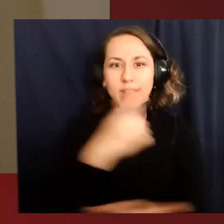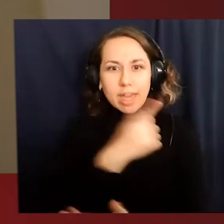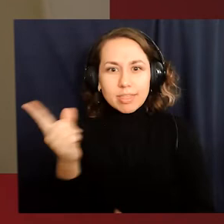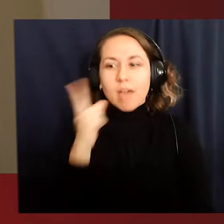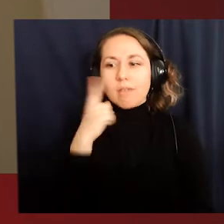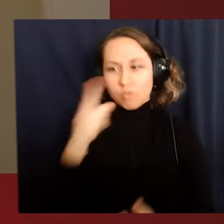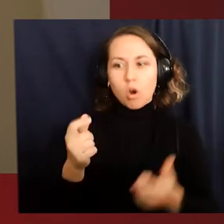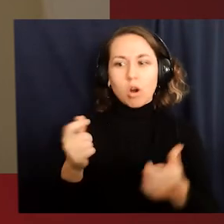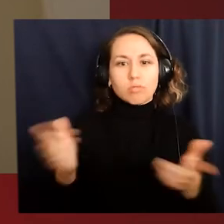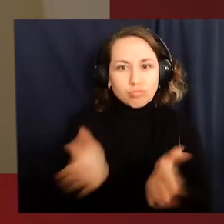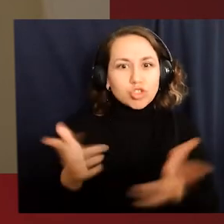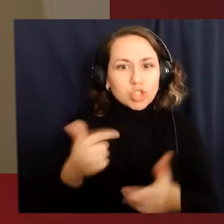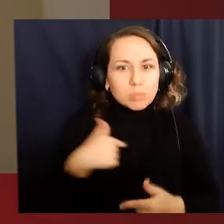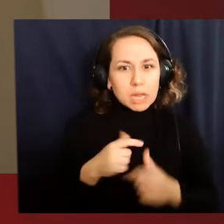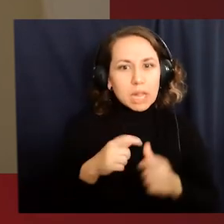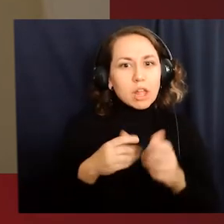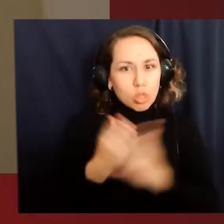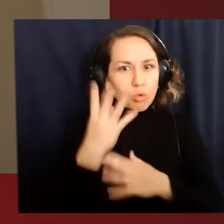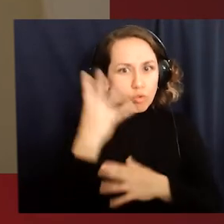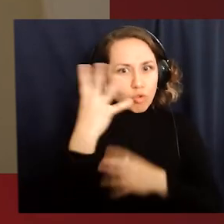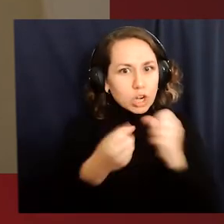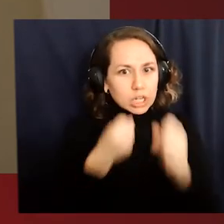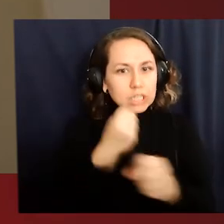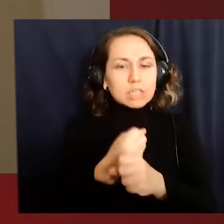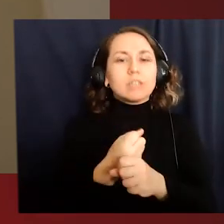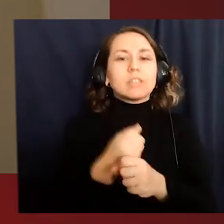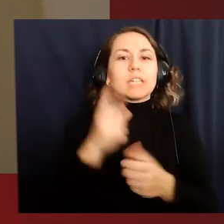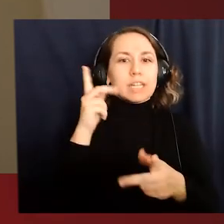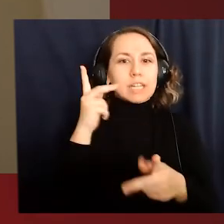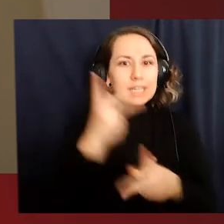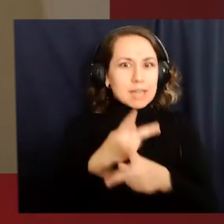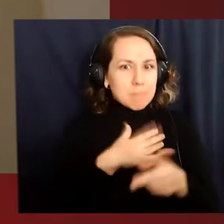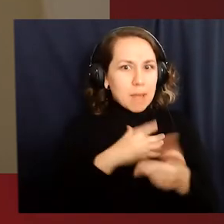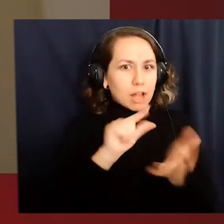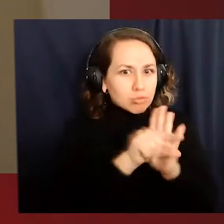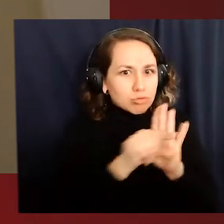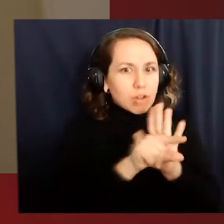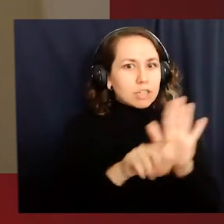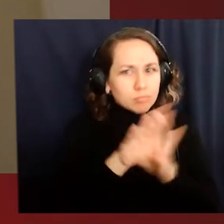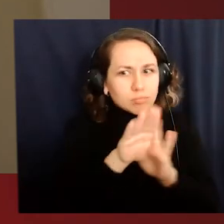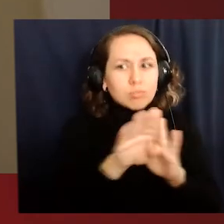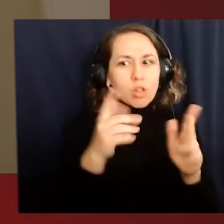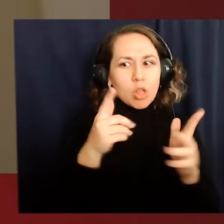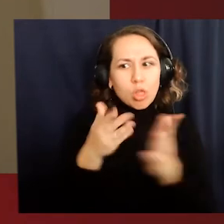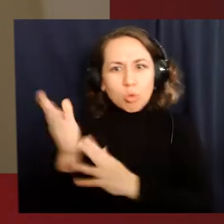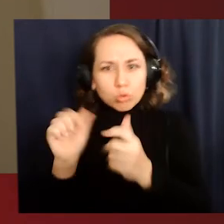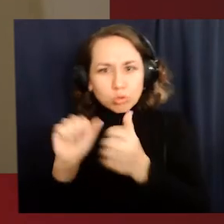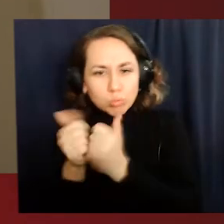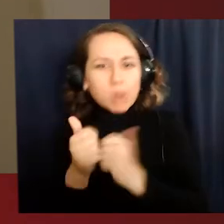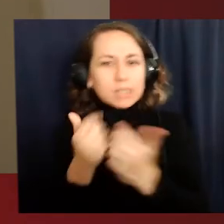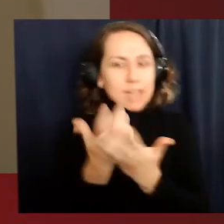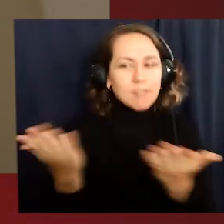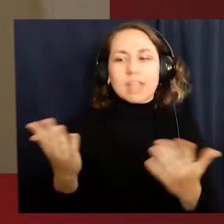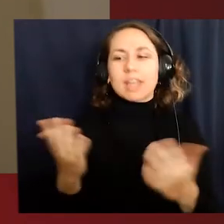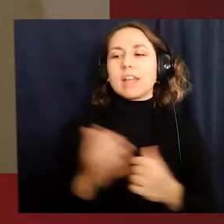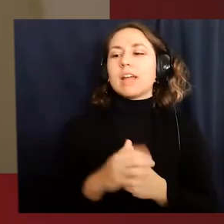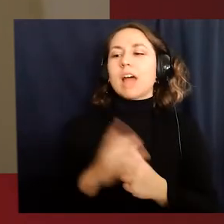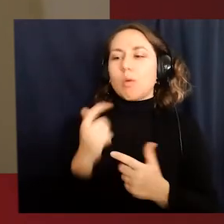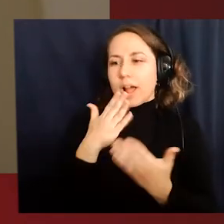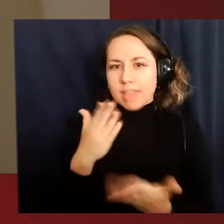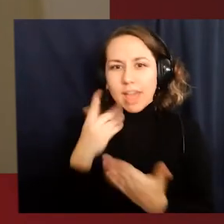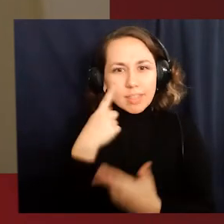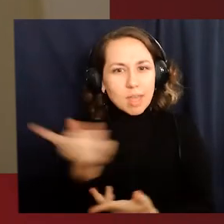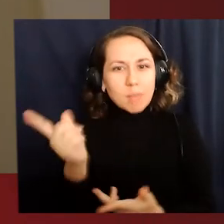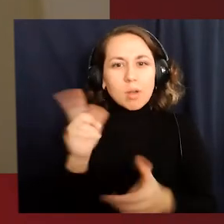And I would like to thank them for being able to push me throughout these four years to keep myself in check in school, sports, and everything, you know.